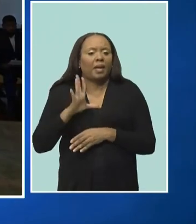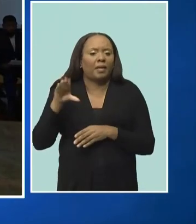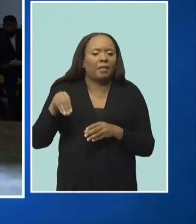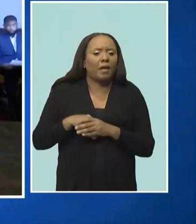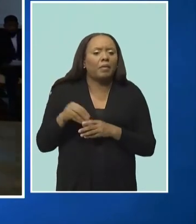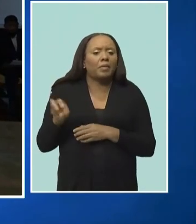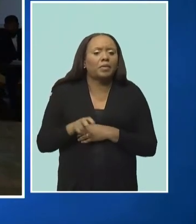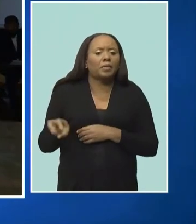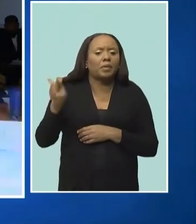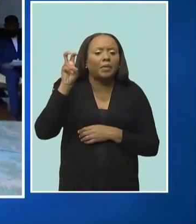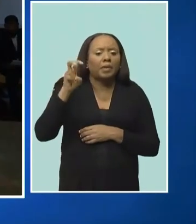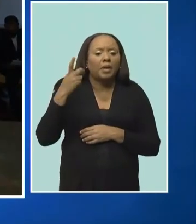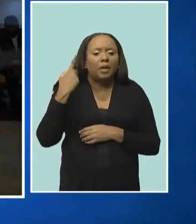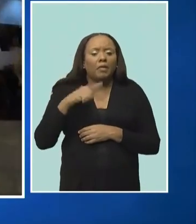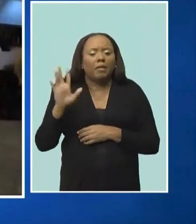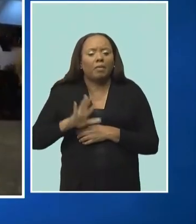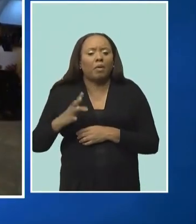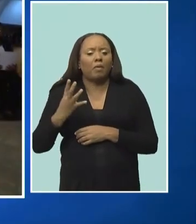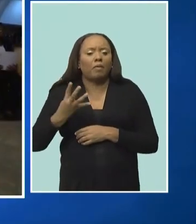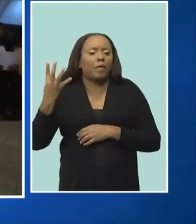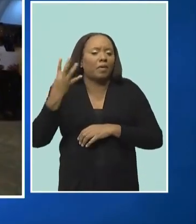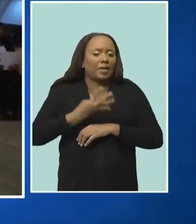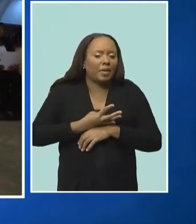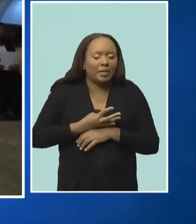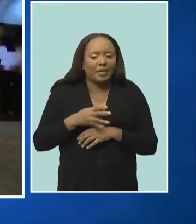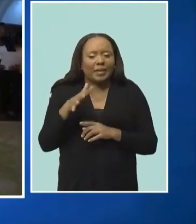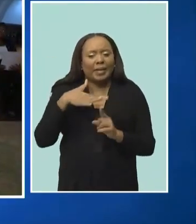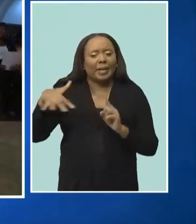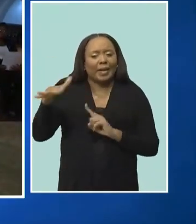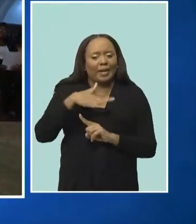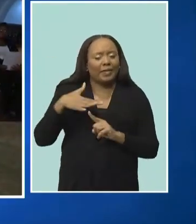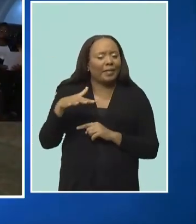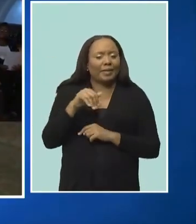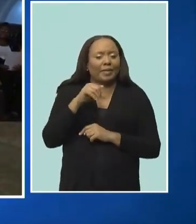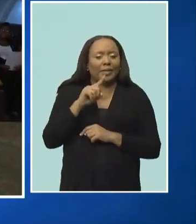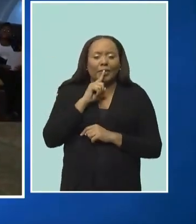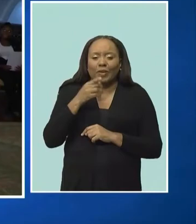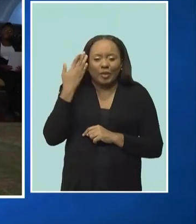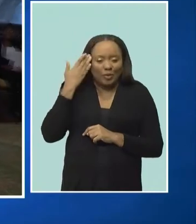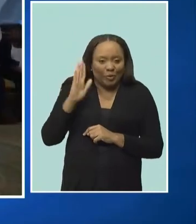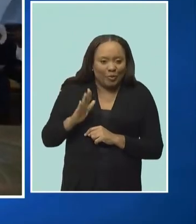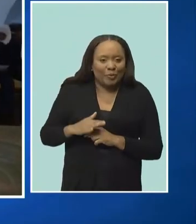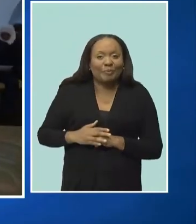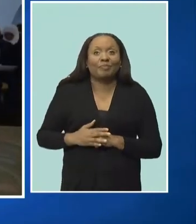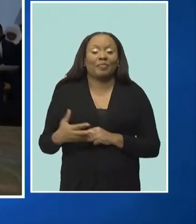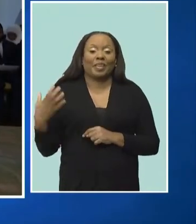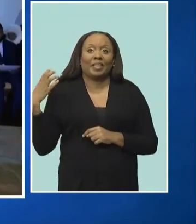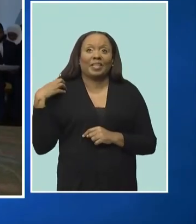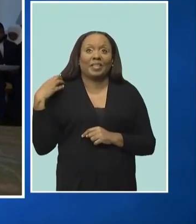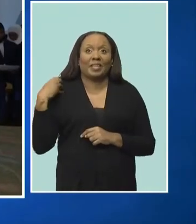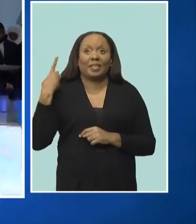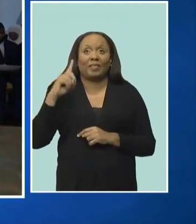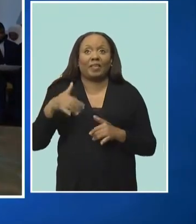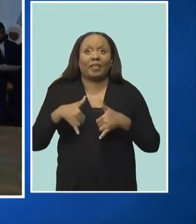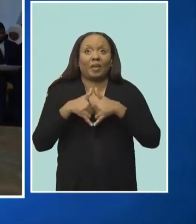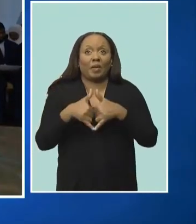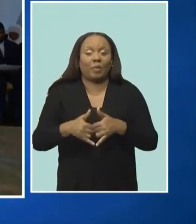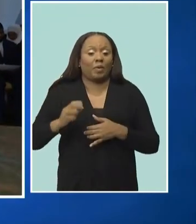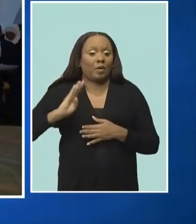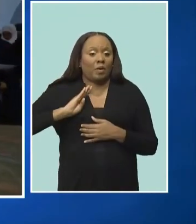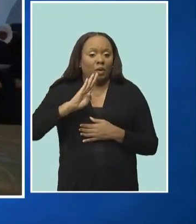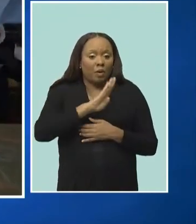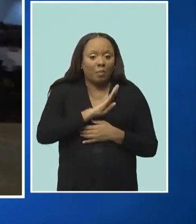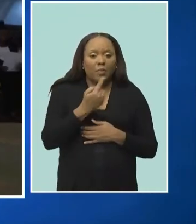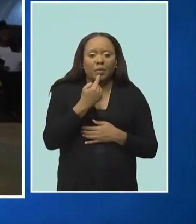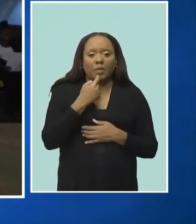adventurous journey in unfamiliar territory for at least four days. Chairman of the awards board of trustees, St.